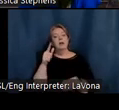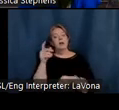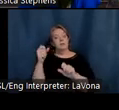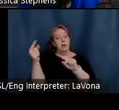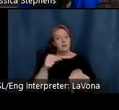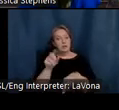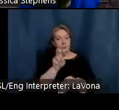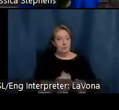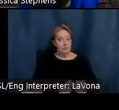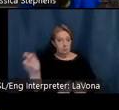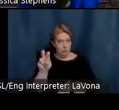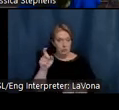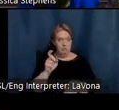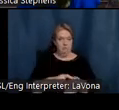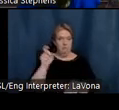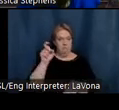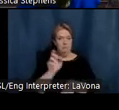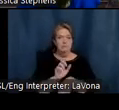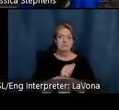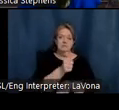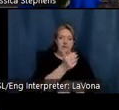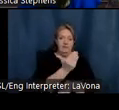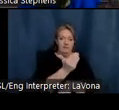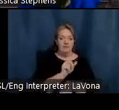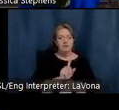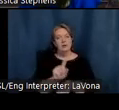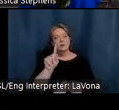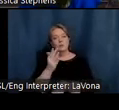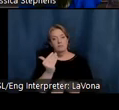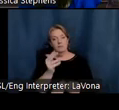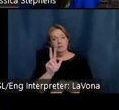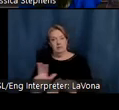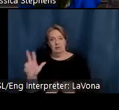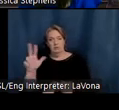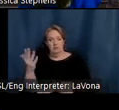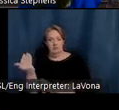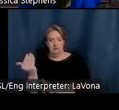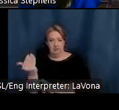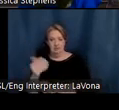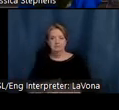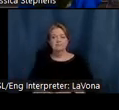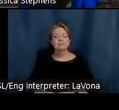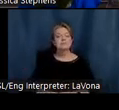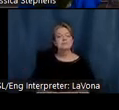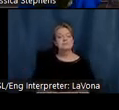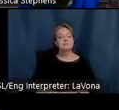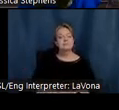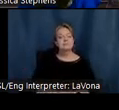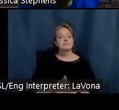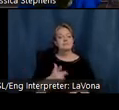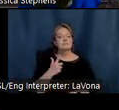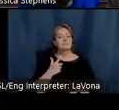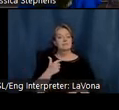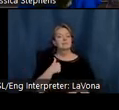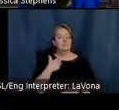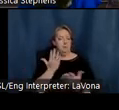tours at 1015, 115, and 315. Scheduling a tour in advance